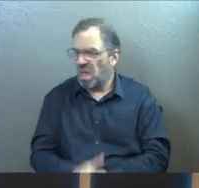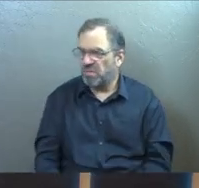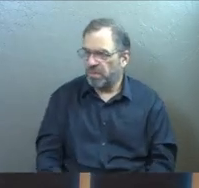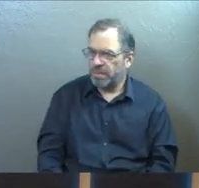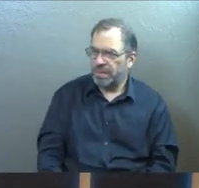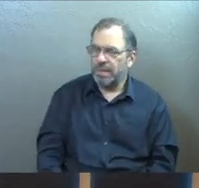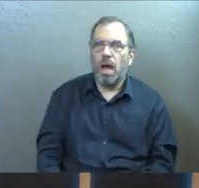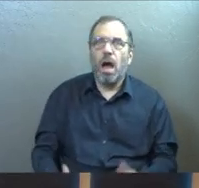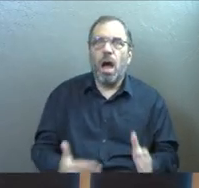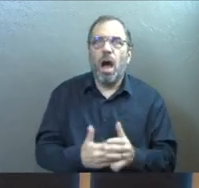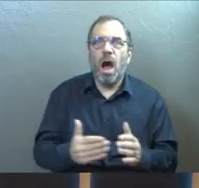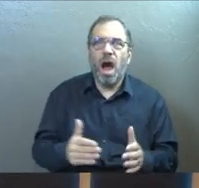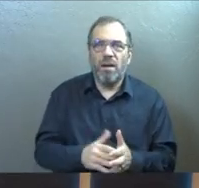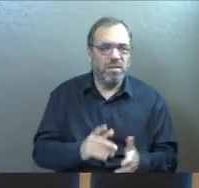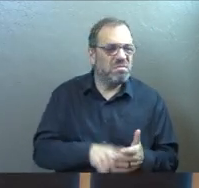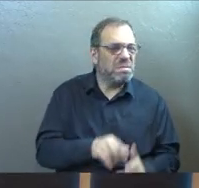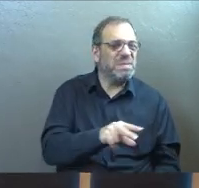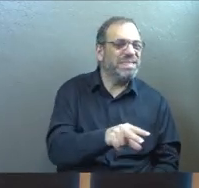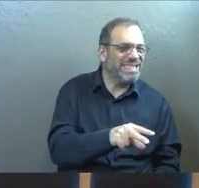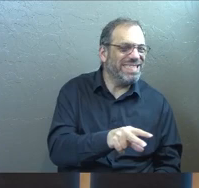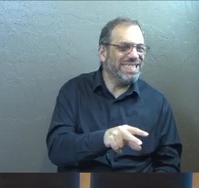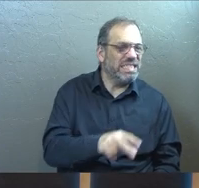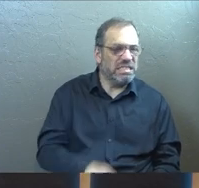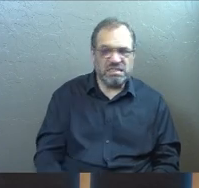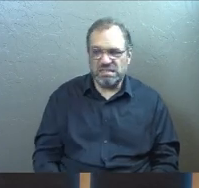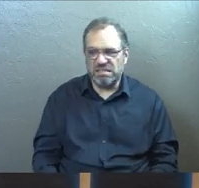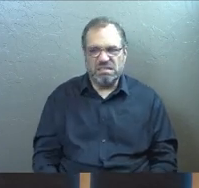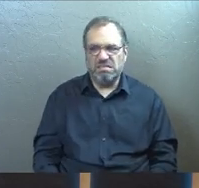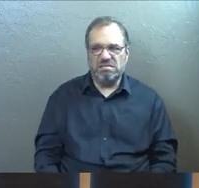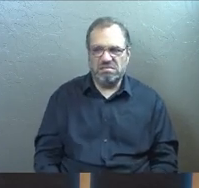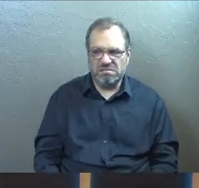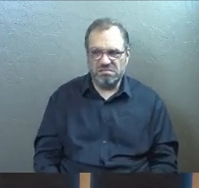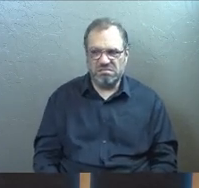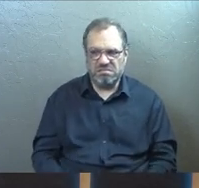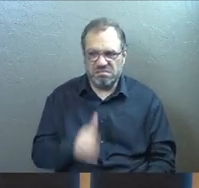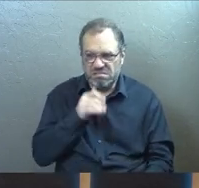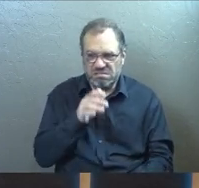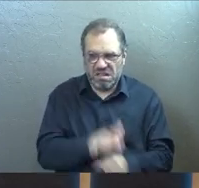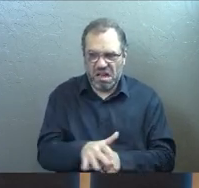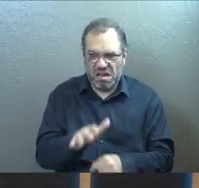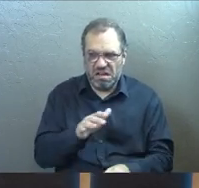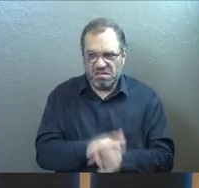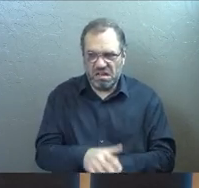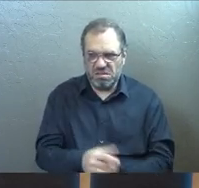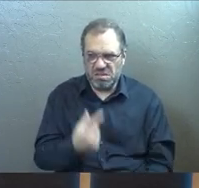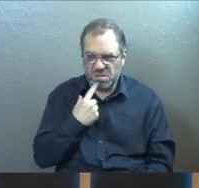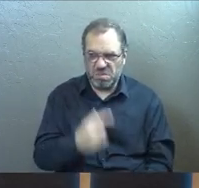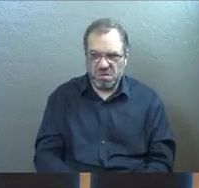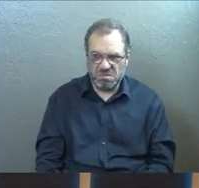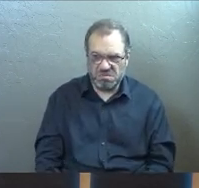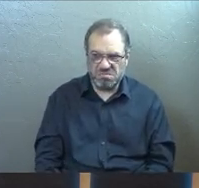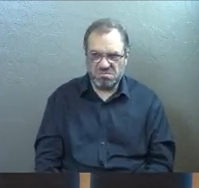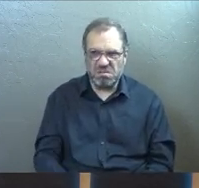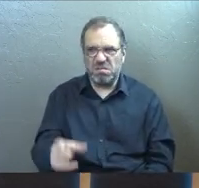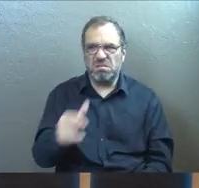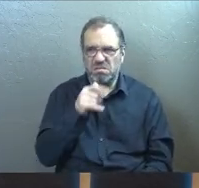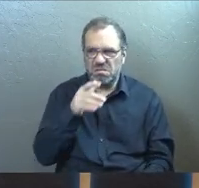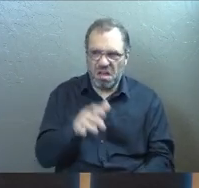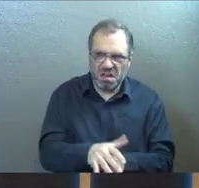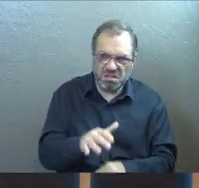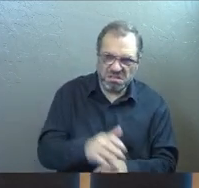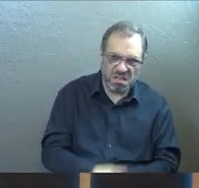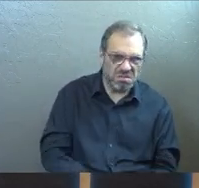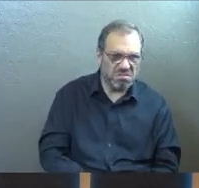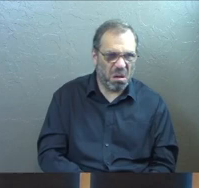So often we look at what we have and we think it's not enough. It's the essence of disappointment, right? It's the